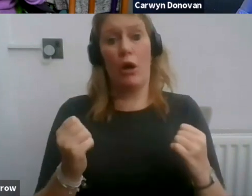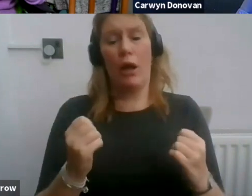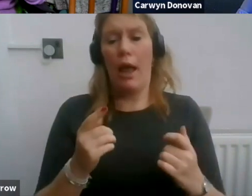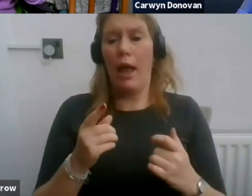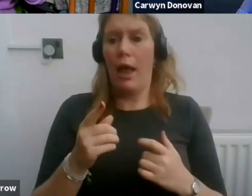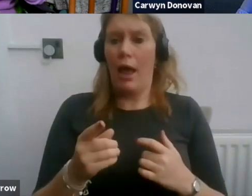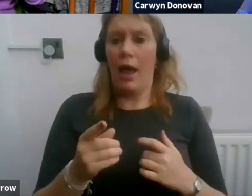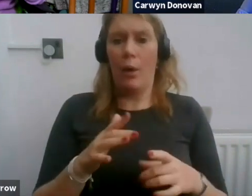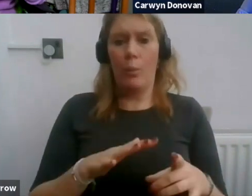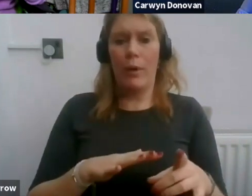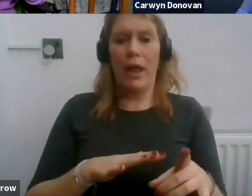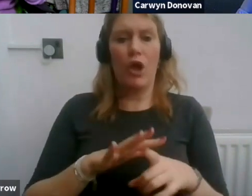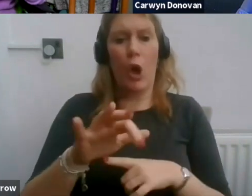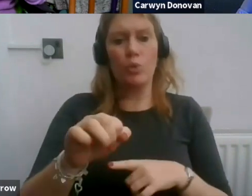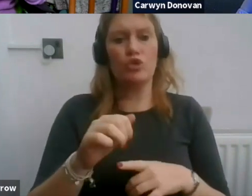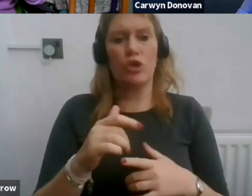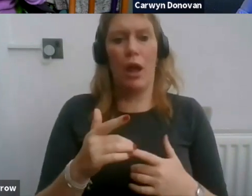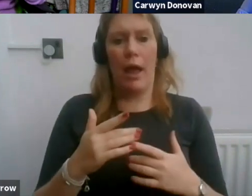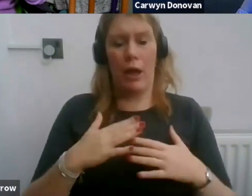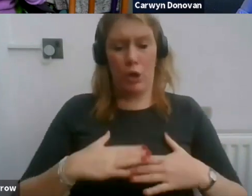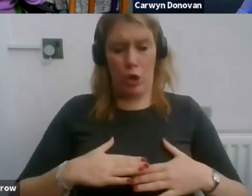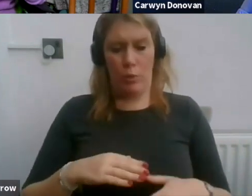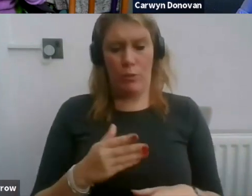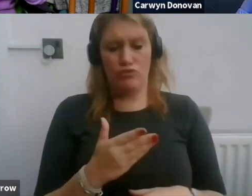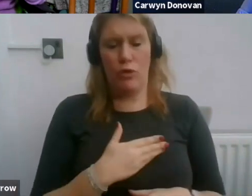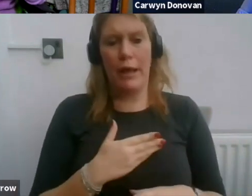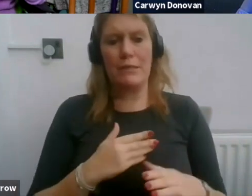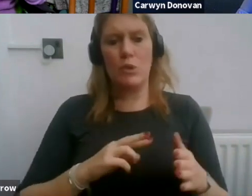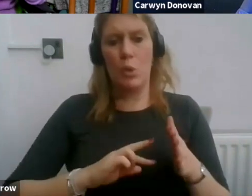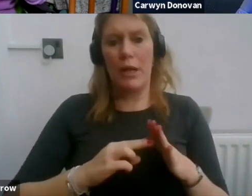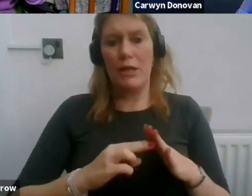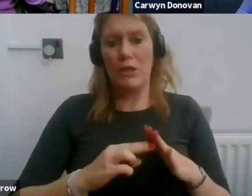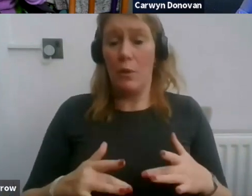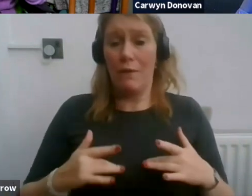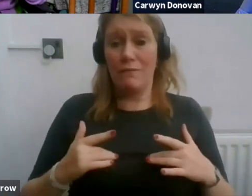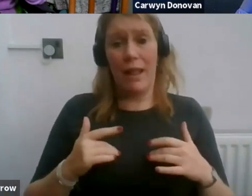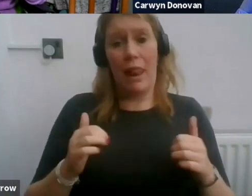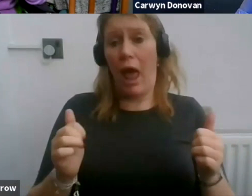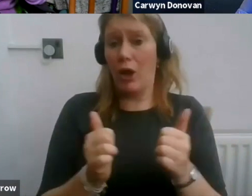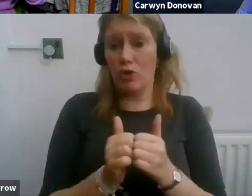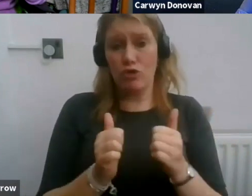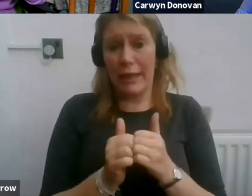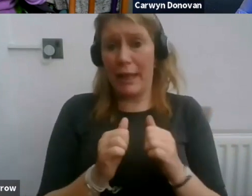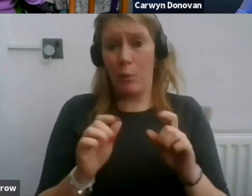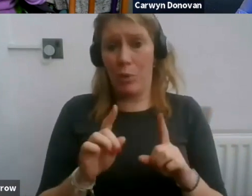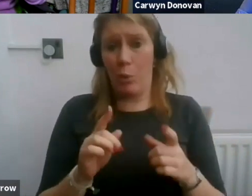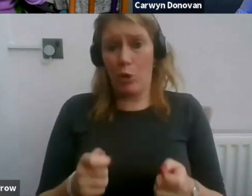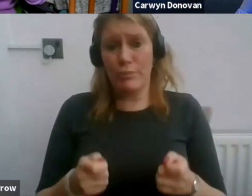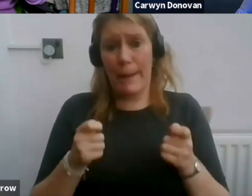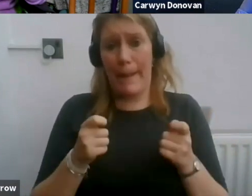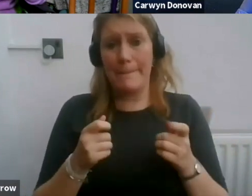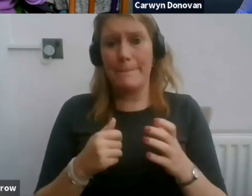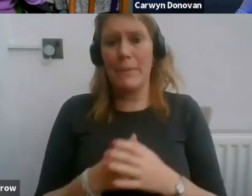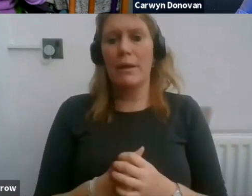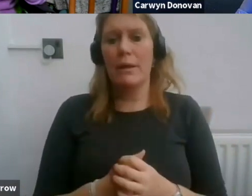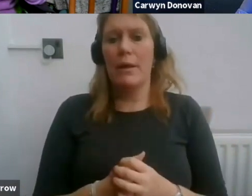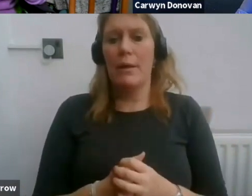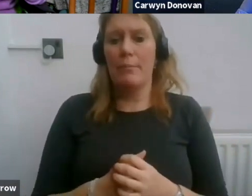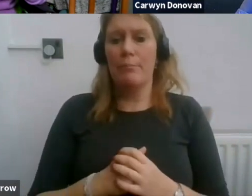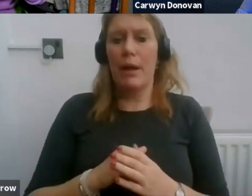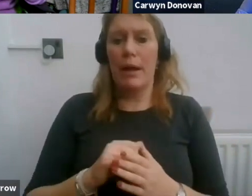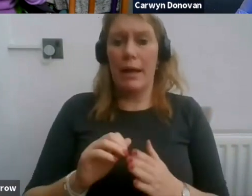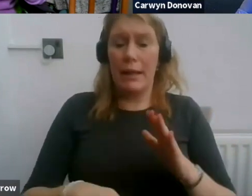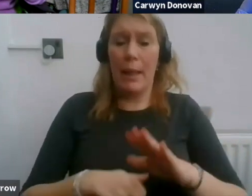organisation. So, all of that resonates. But, yes, let's, before we move on again, let's go back to some real basics